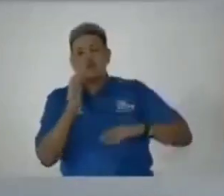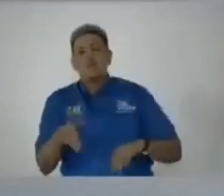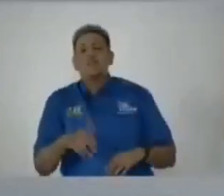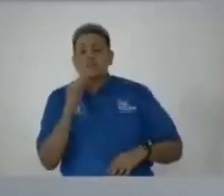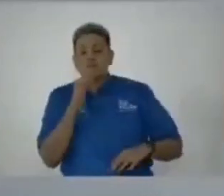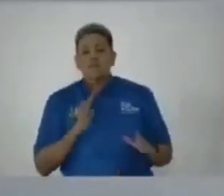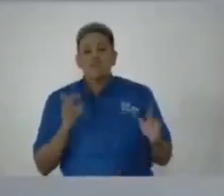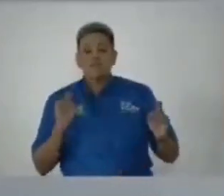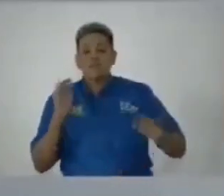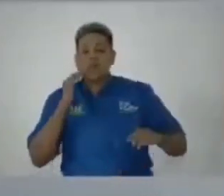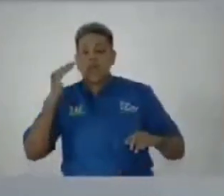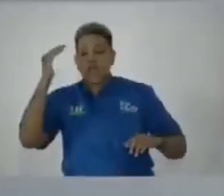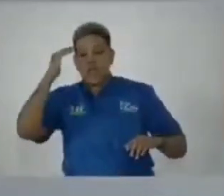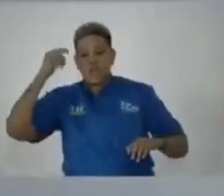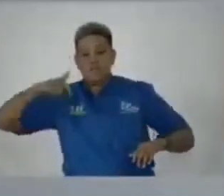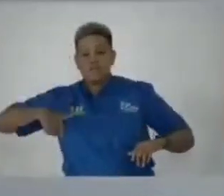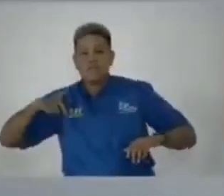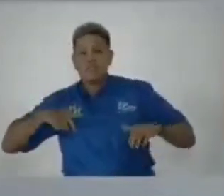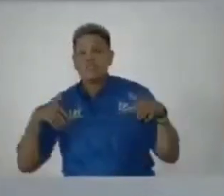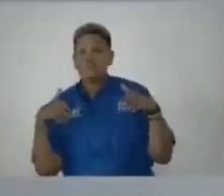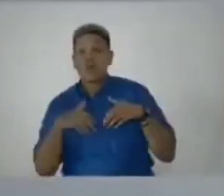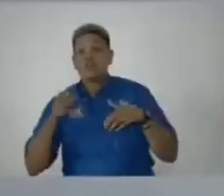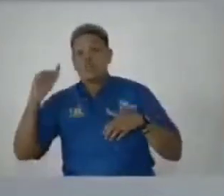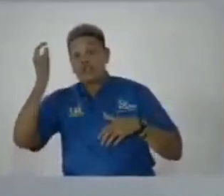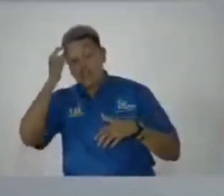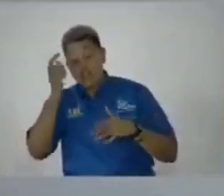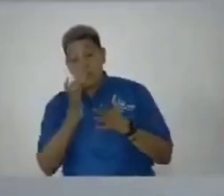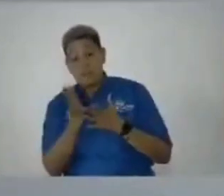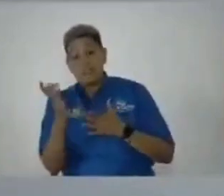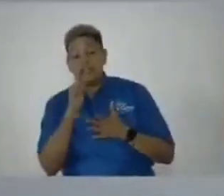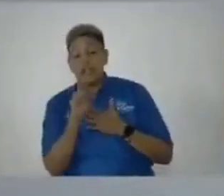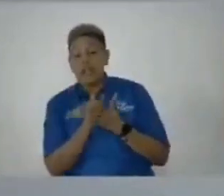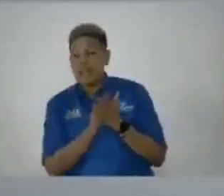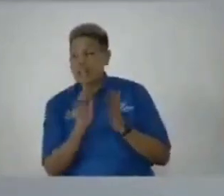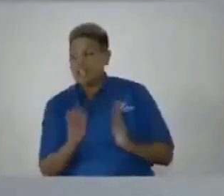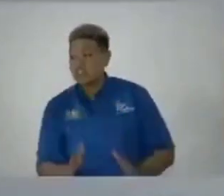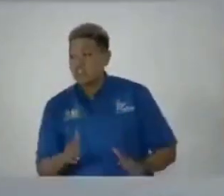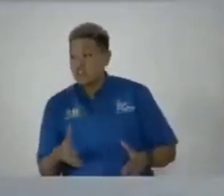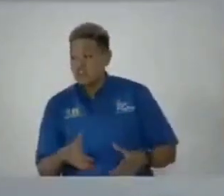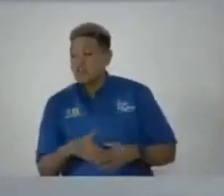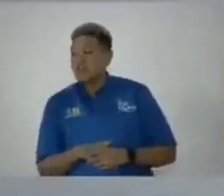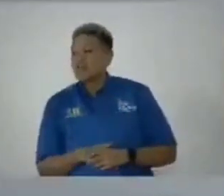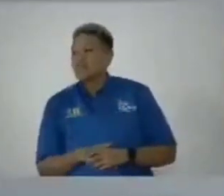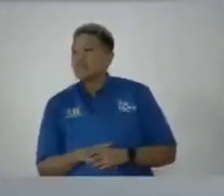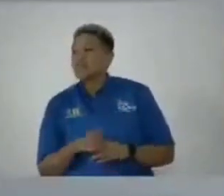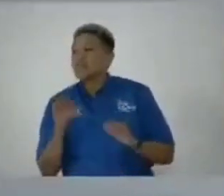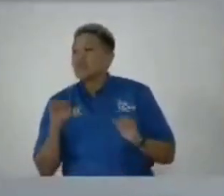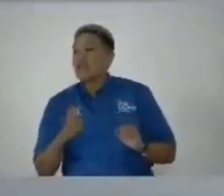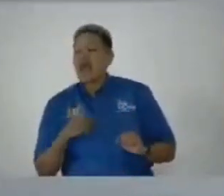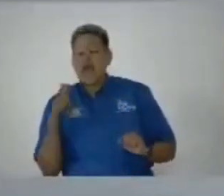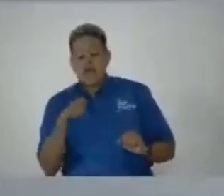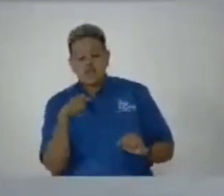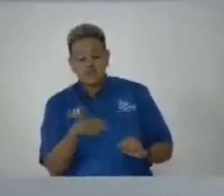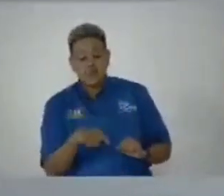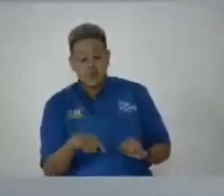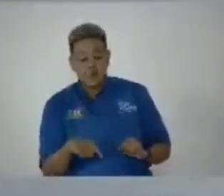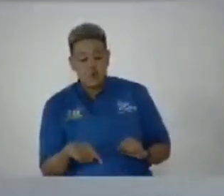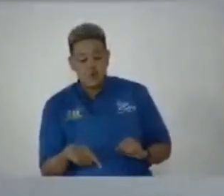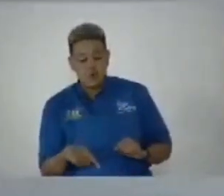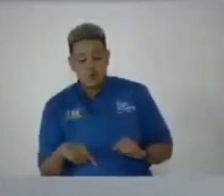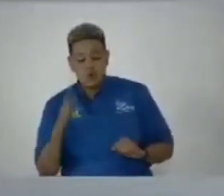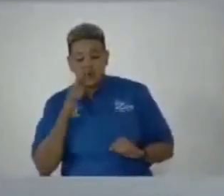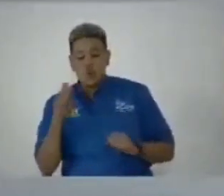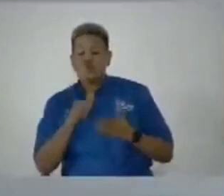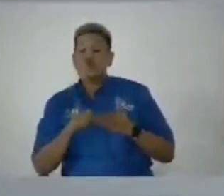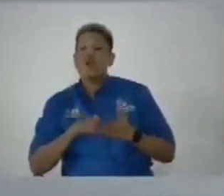speaker as the head of this branch of the government the legislative legislator may i ask you to